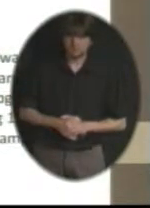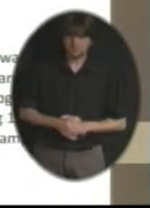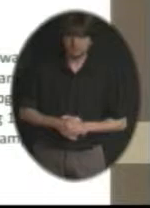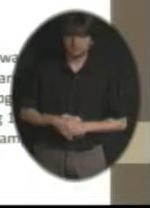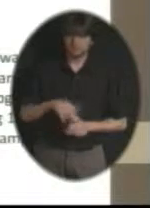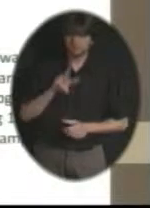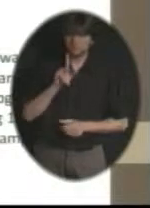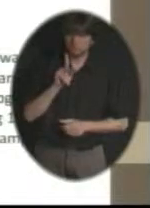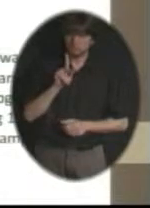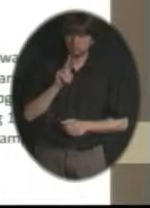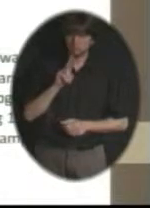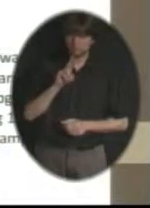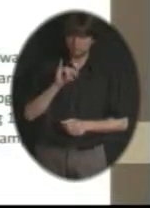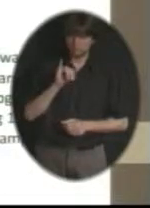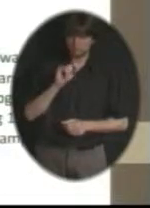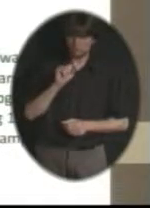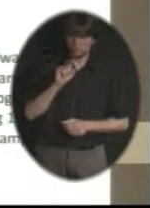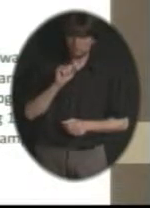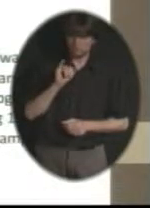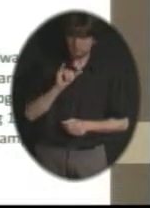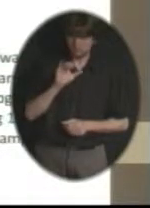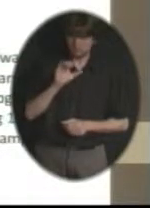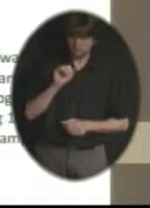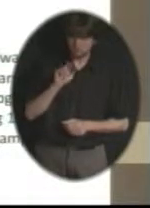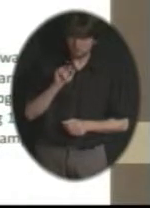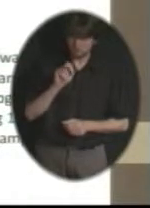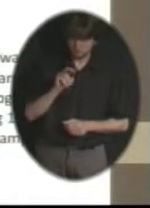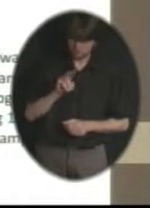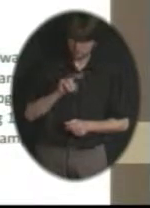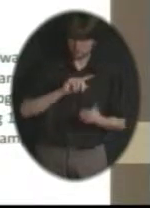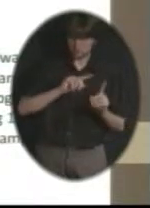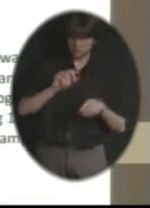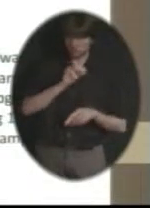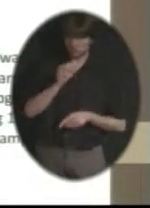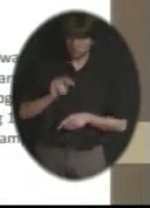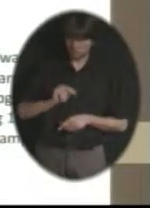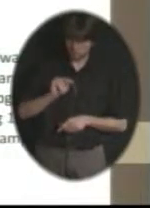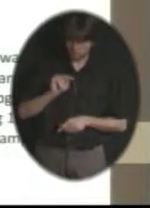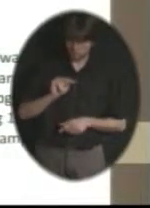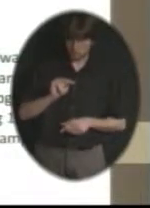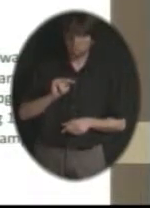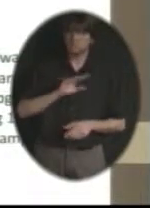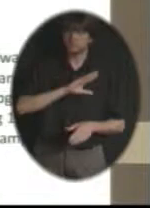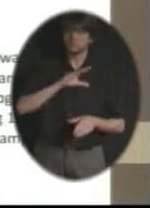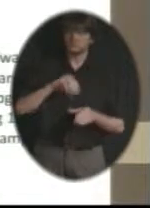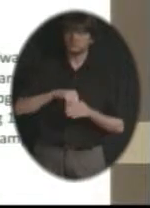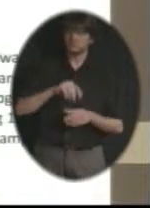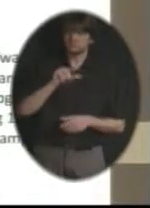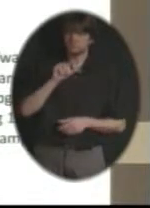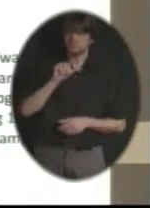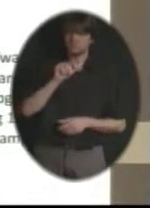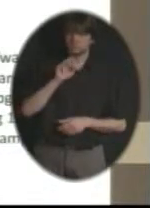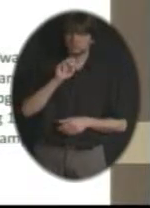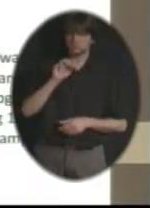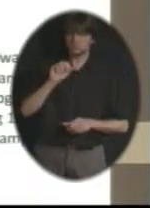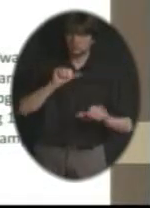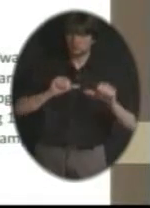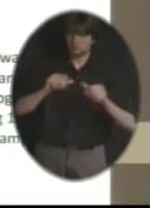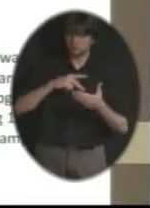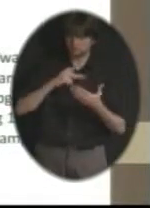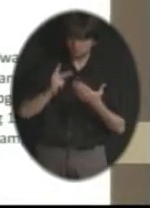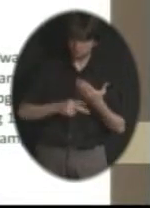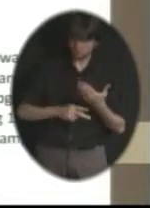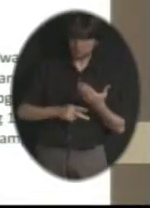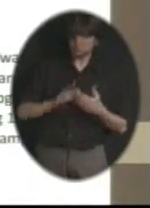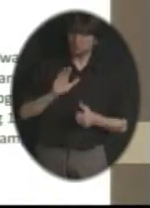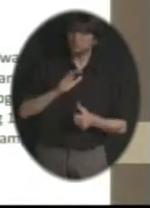Christy Carter is a student from Olathe North who got endorsed with the geoscience program, did a rain barrel project